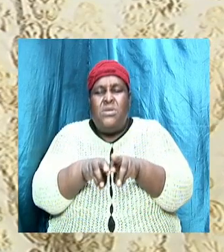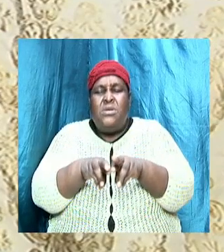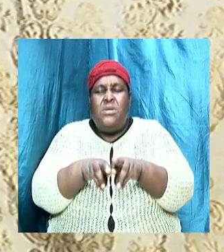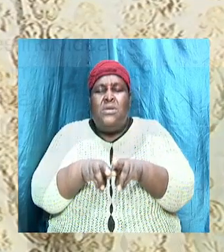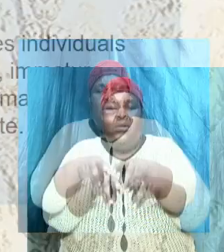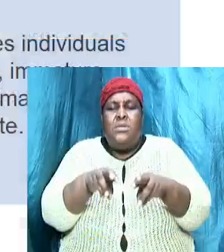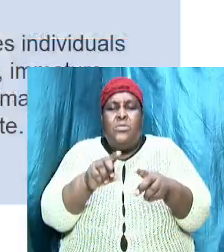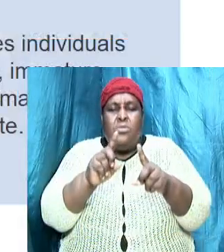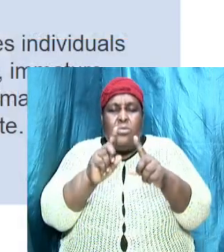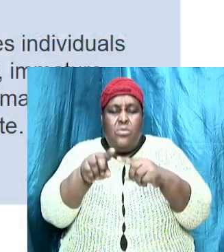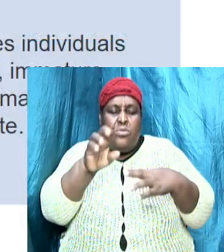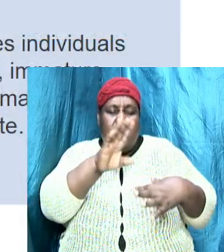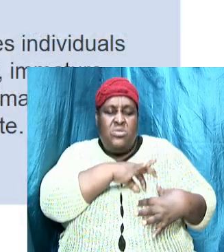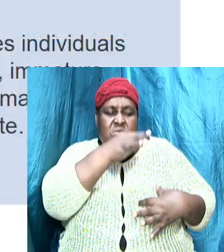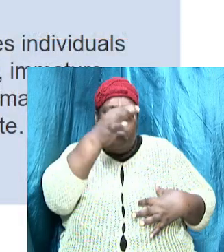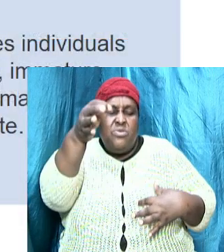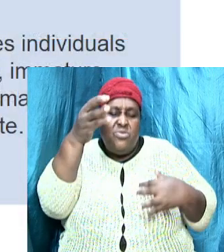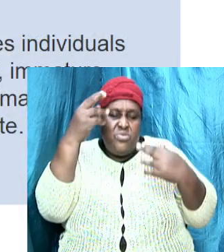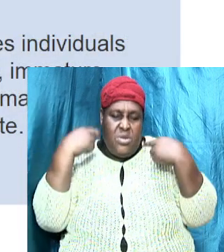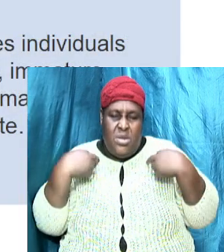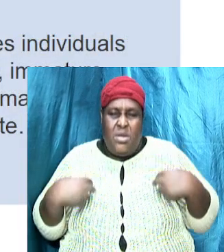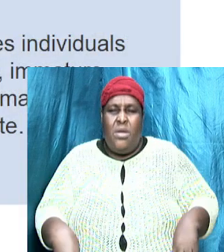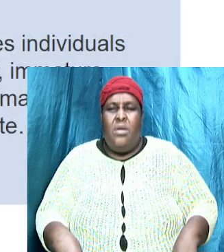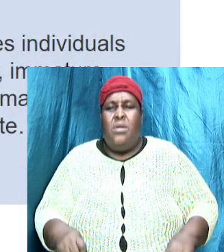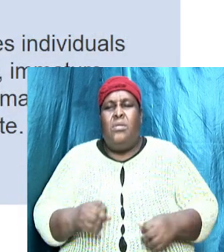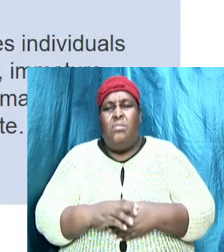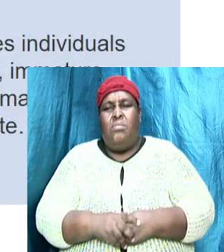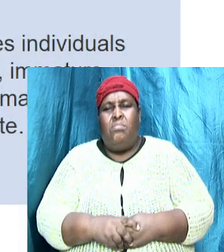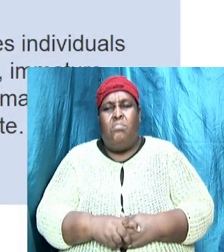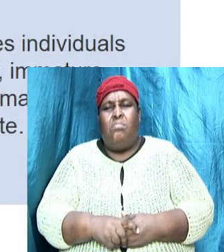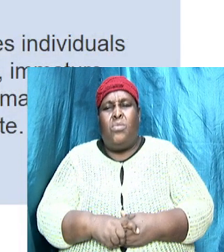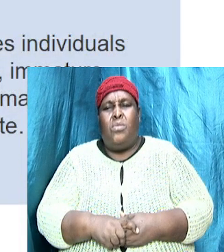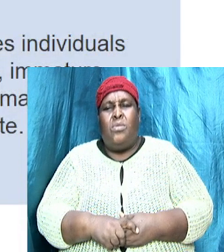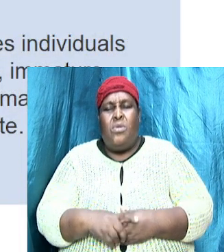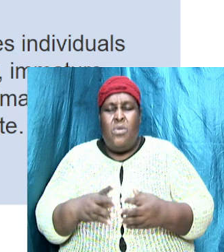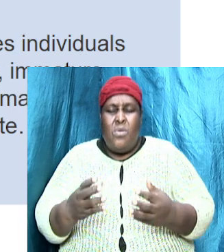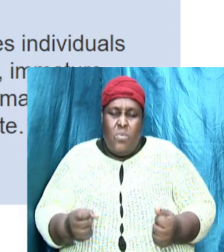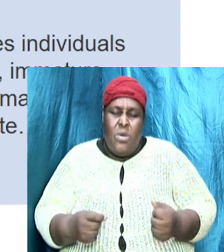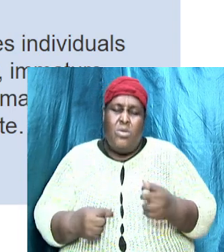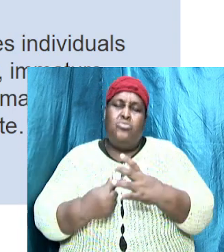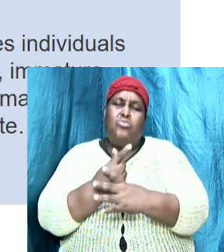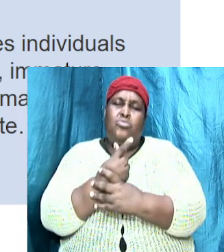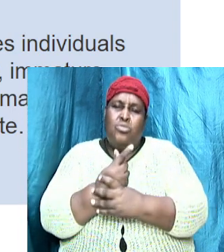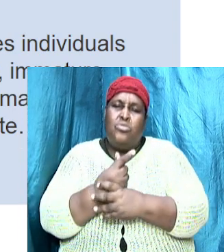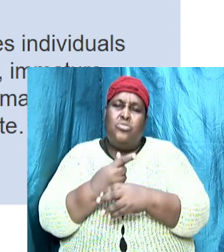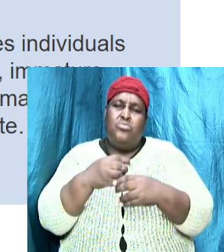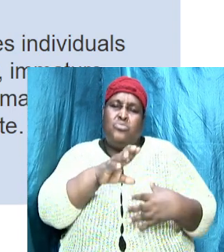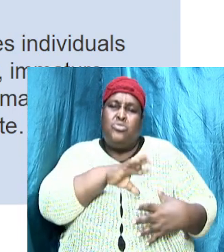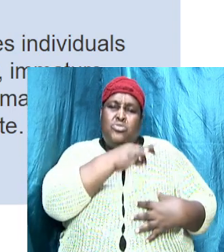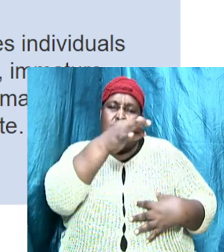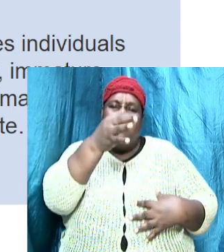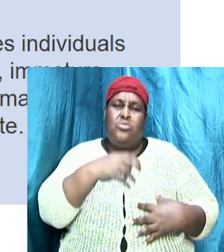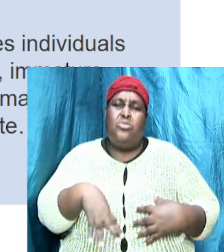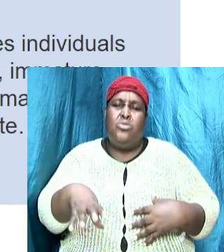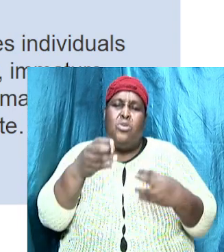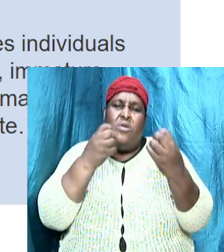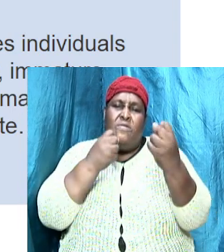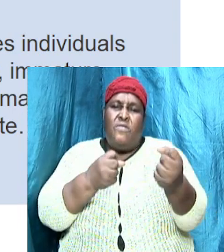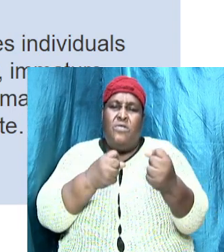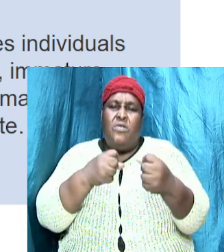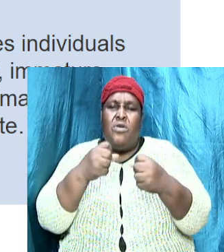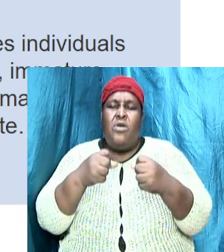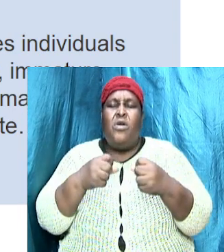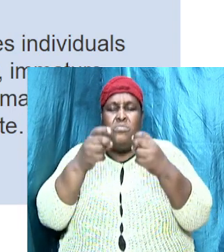words, it causes one to grow spiritually. Some doctrine makes one spiritually healthy,